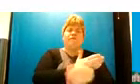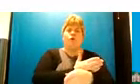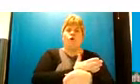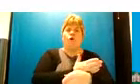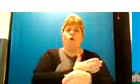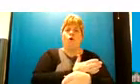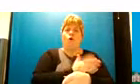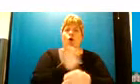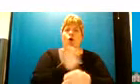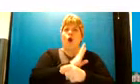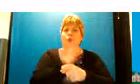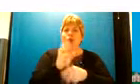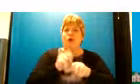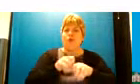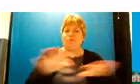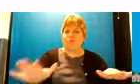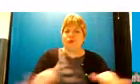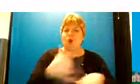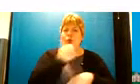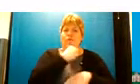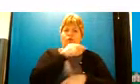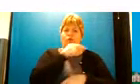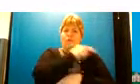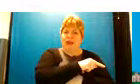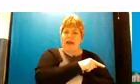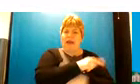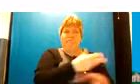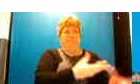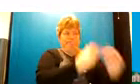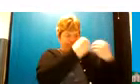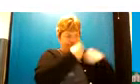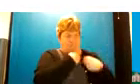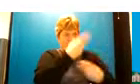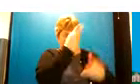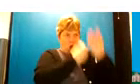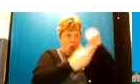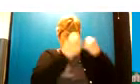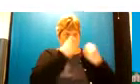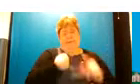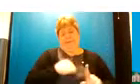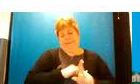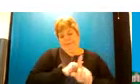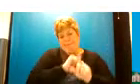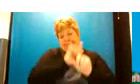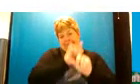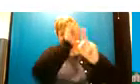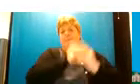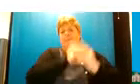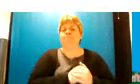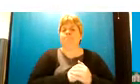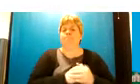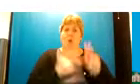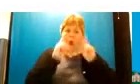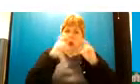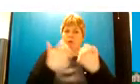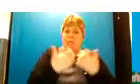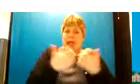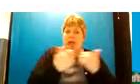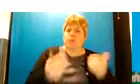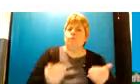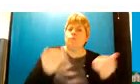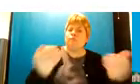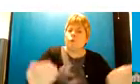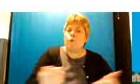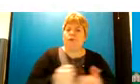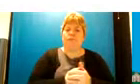that we've we've utilized as well and taken that learning and then refreshed it and um and looking at how we move it forward